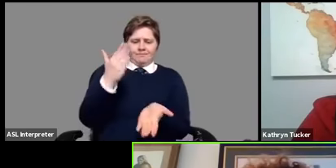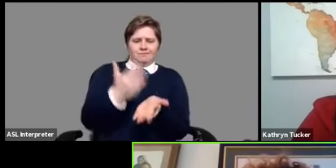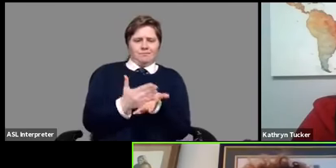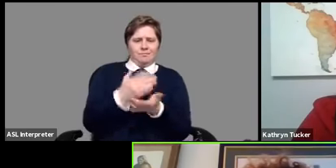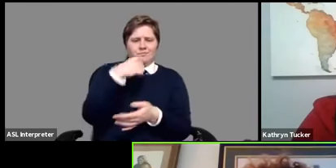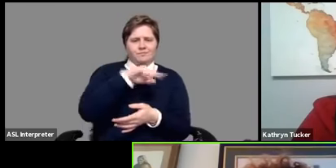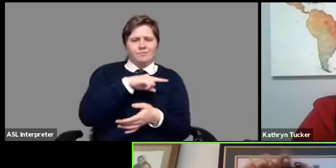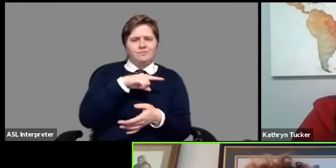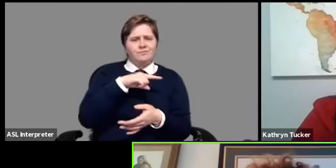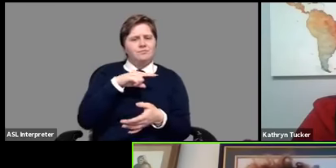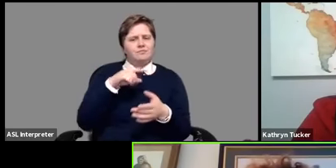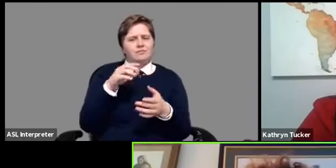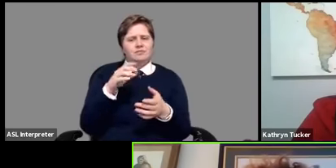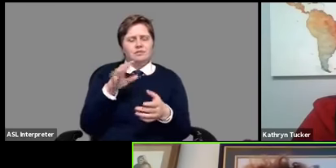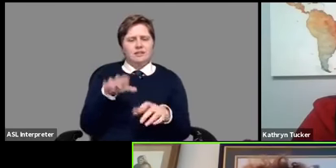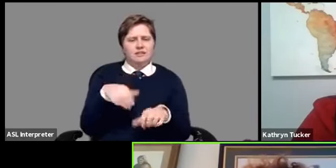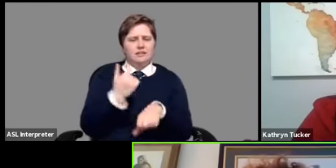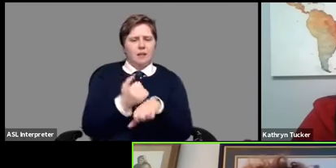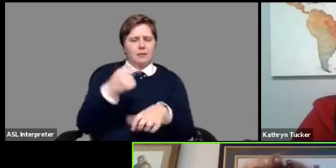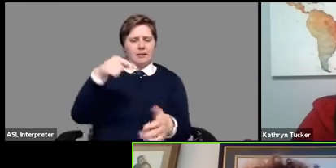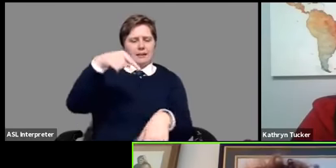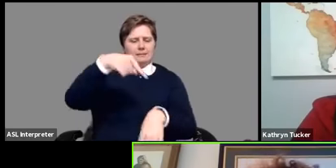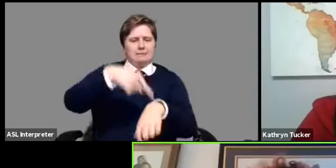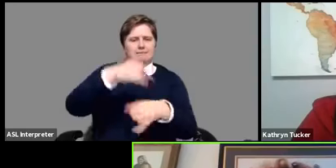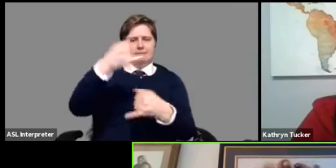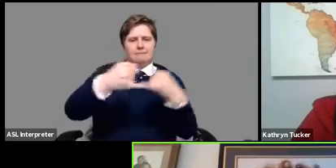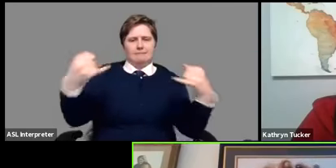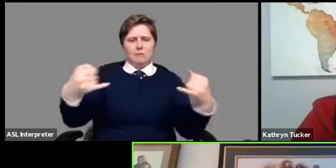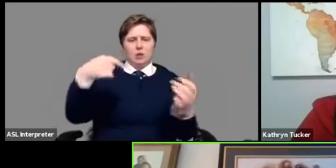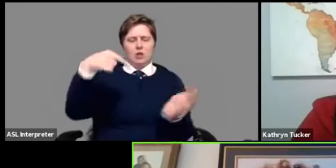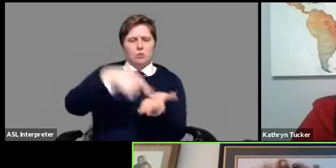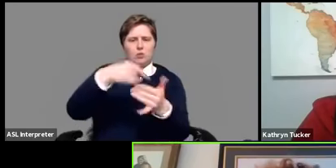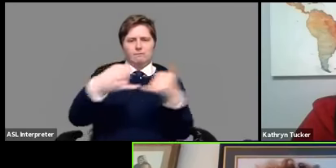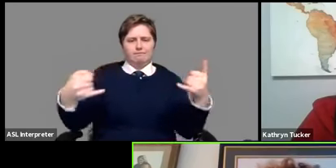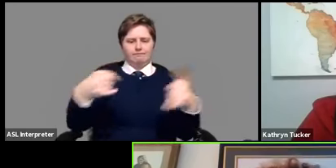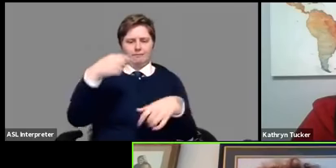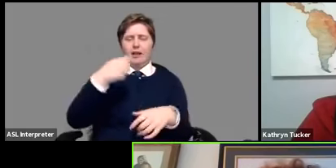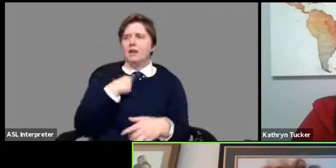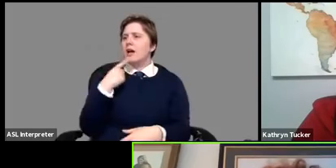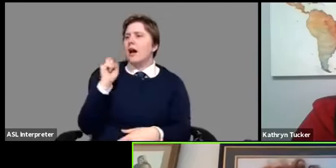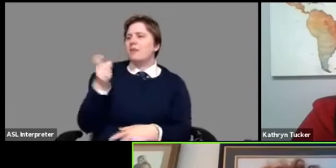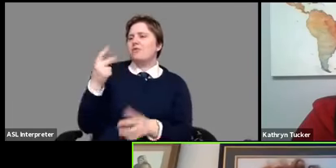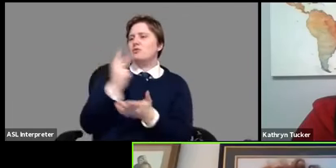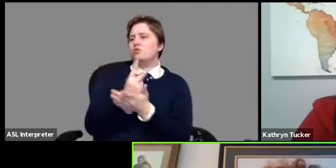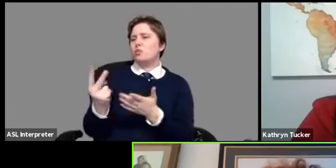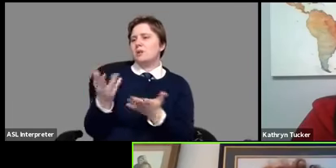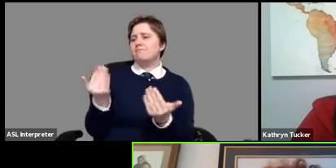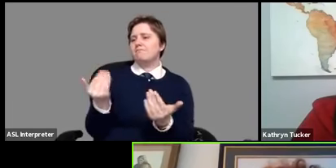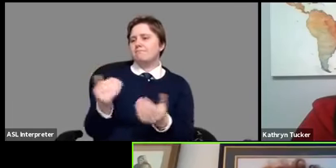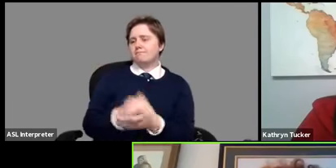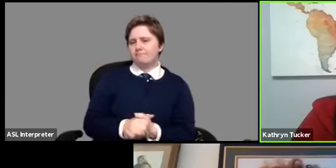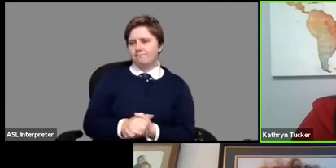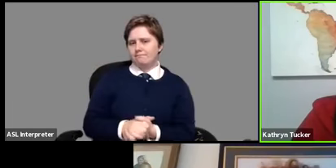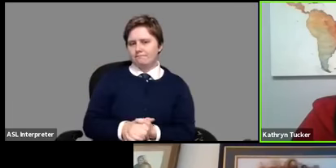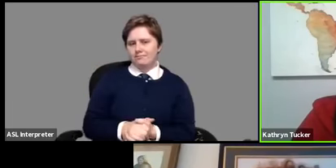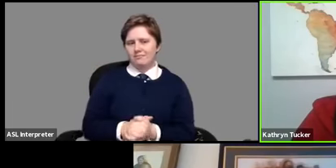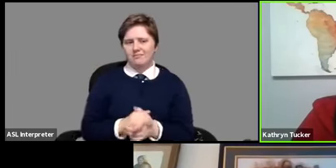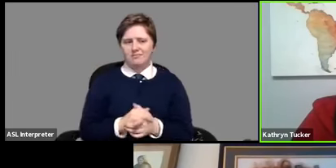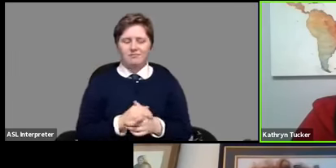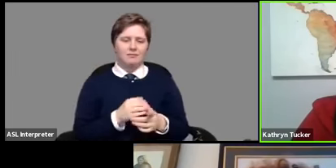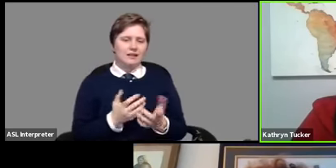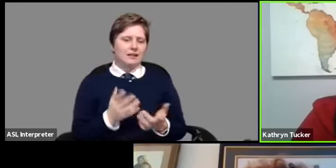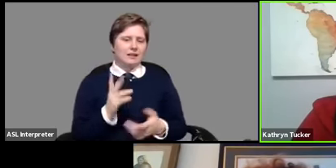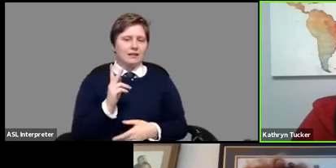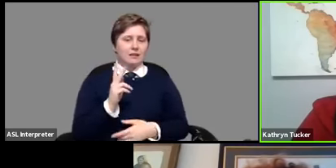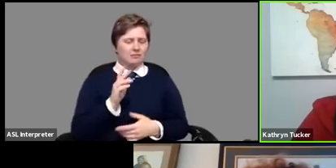imposing a deadline so can they say for you for instance i'm going to give you two more weeks i think that's a um